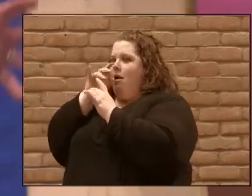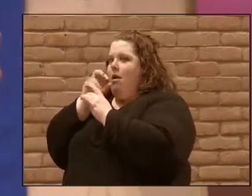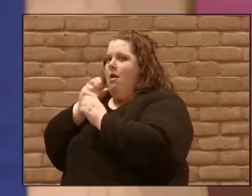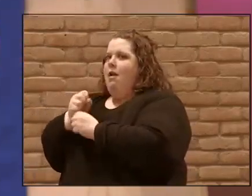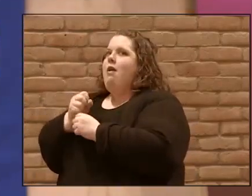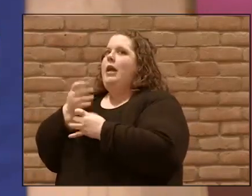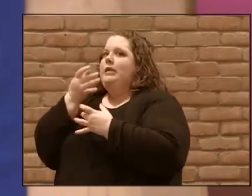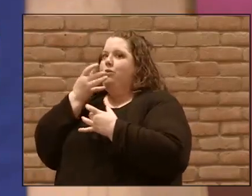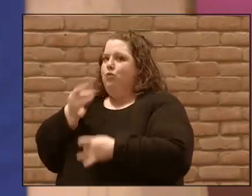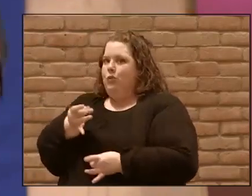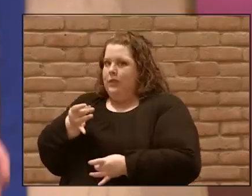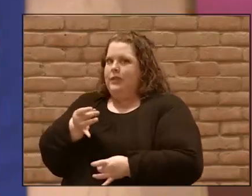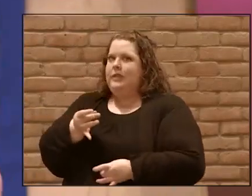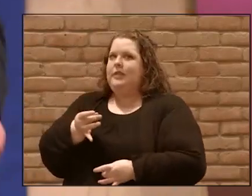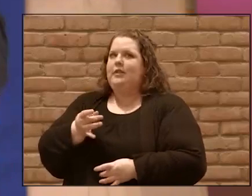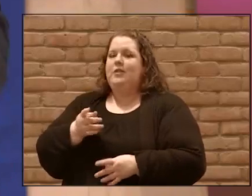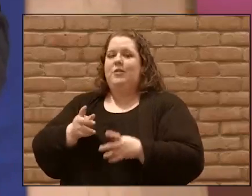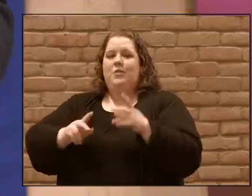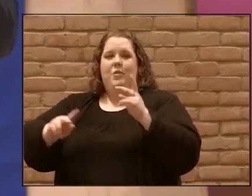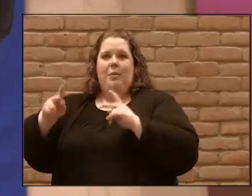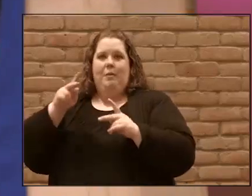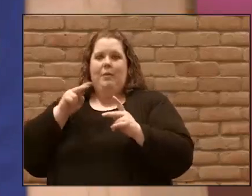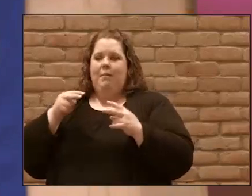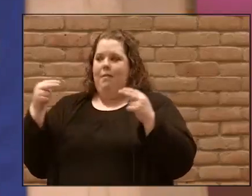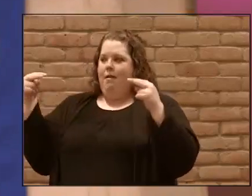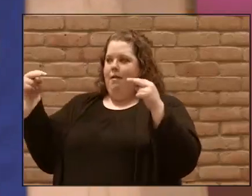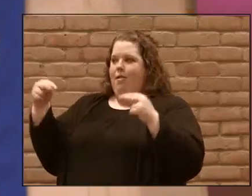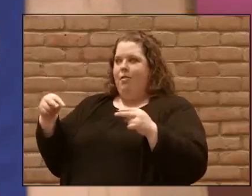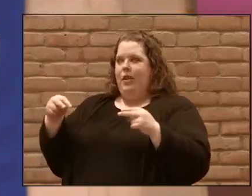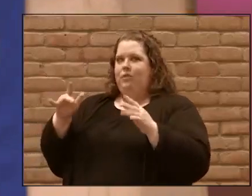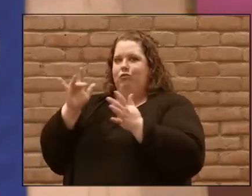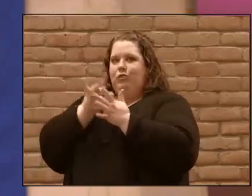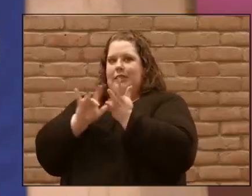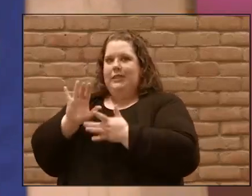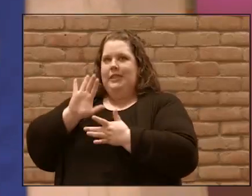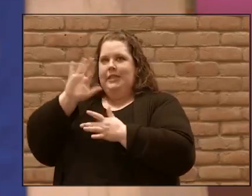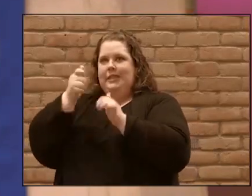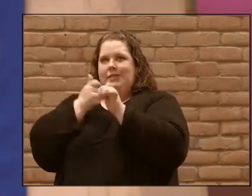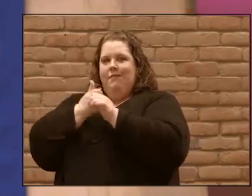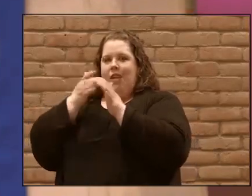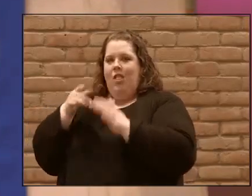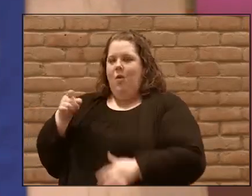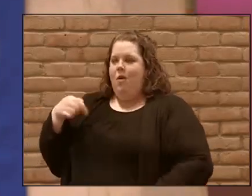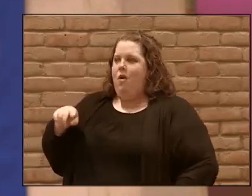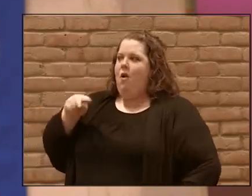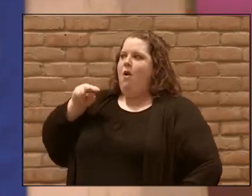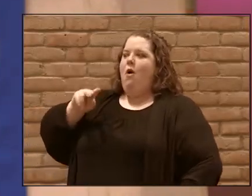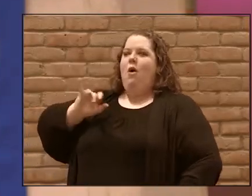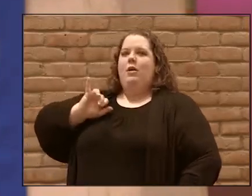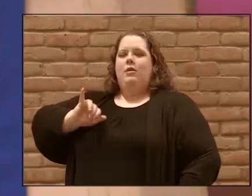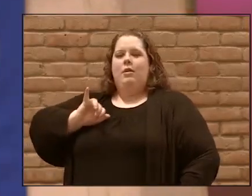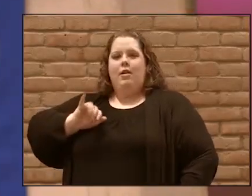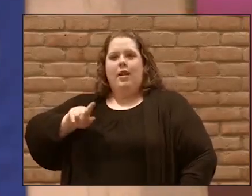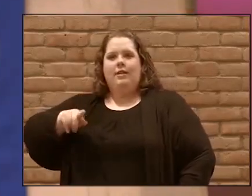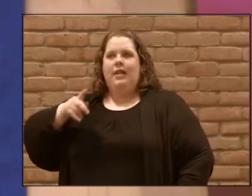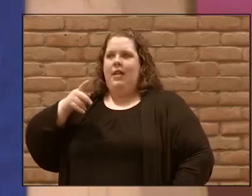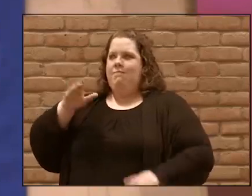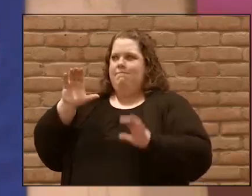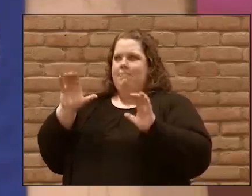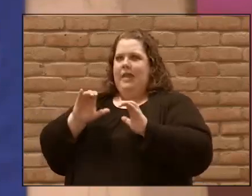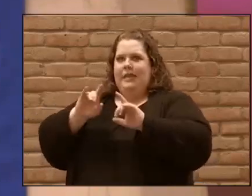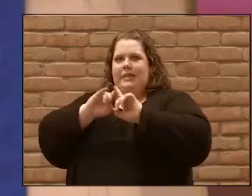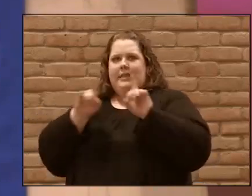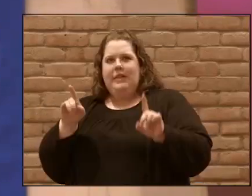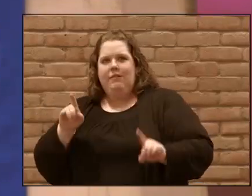outside of the faith looked at these Jesus followers, they saw something different. They saw a group of people who were willing to